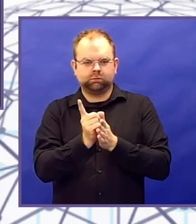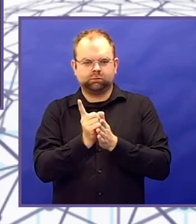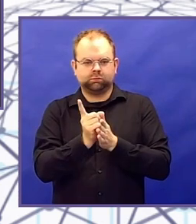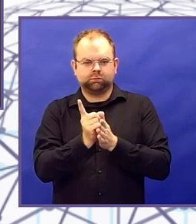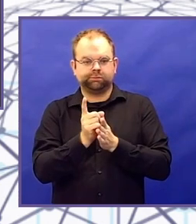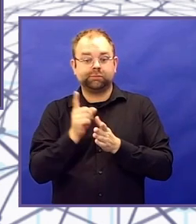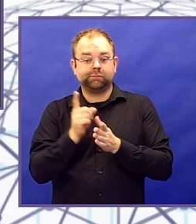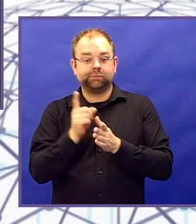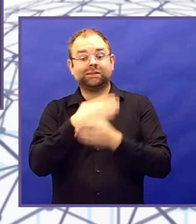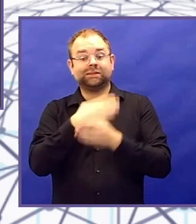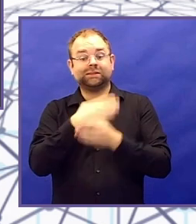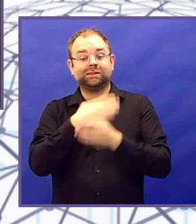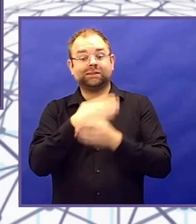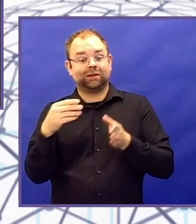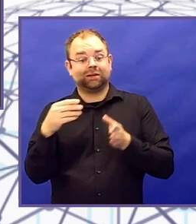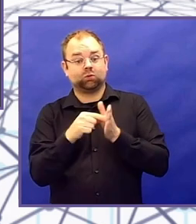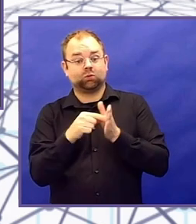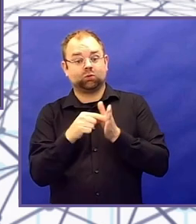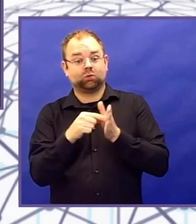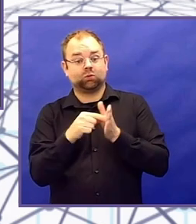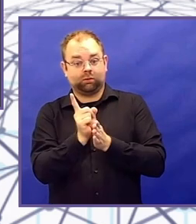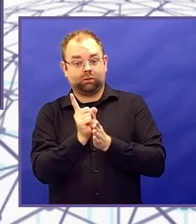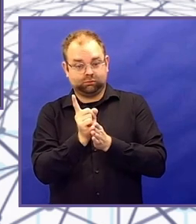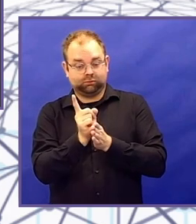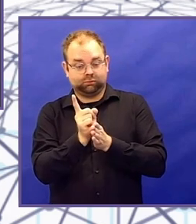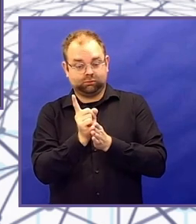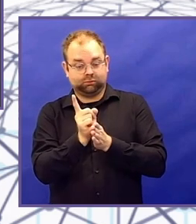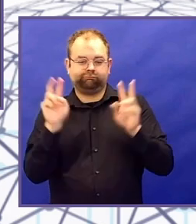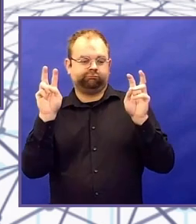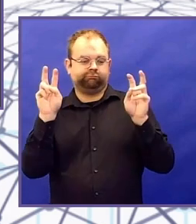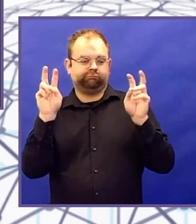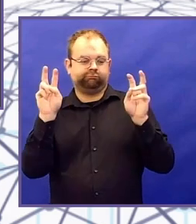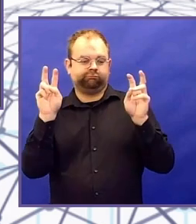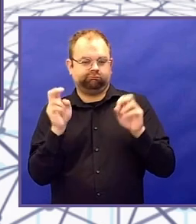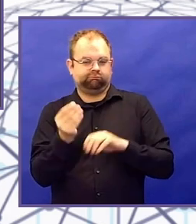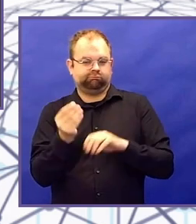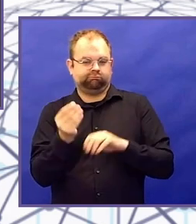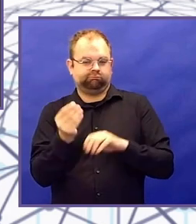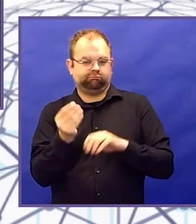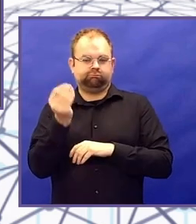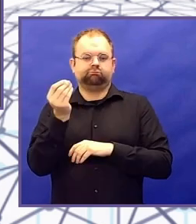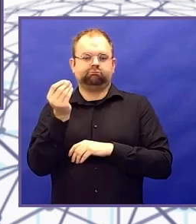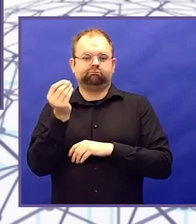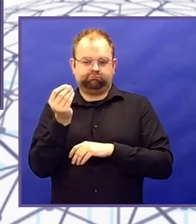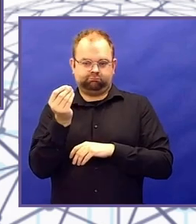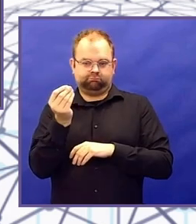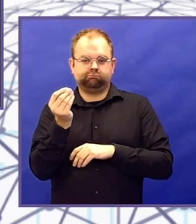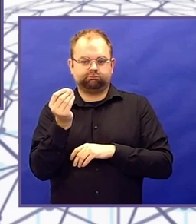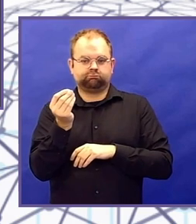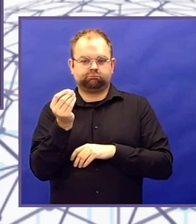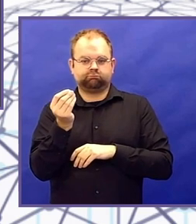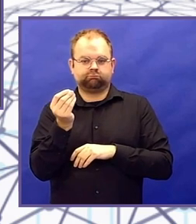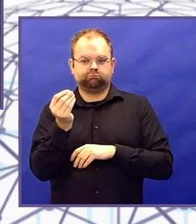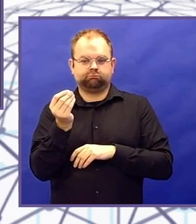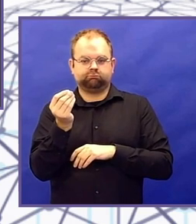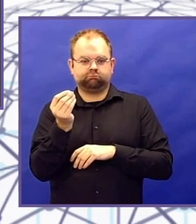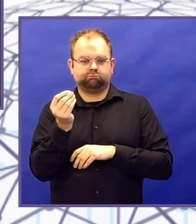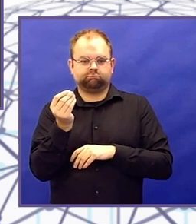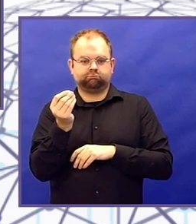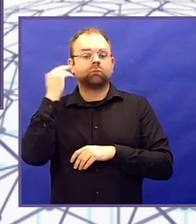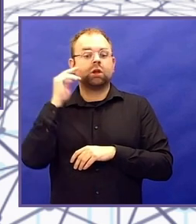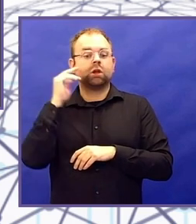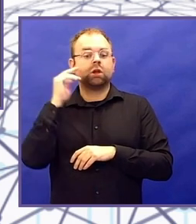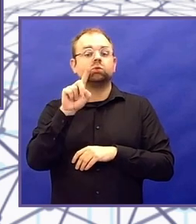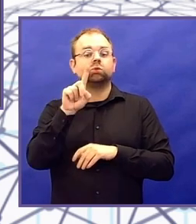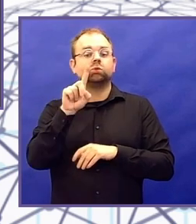students and practitioners creating innovative disability solutions that disabled people don't actually want or